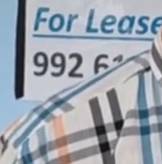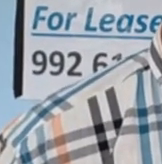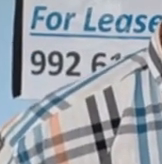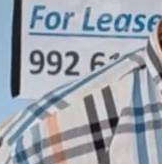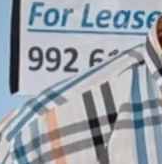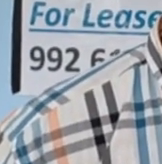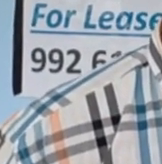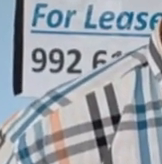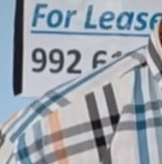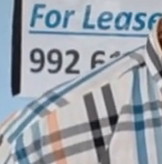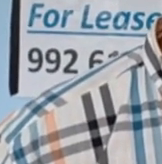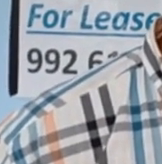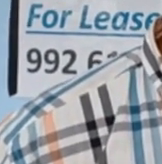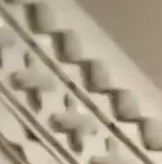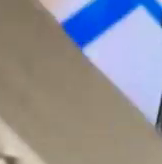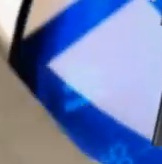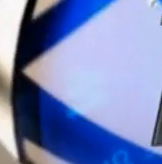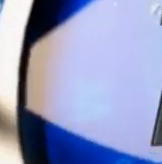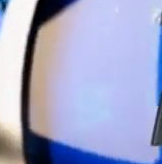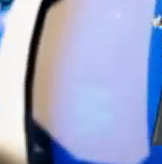the stigmatizations of victims.